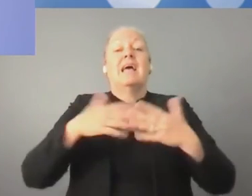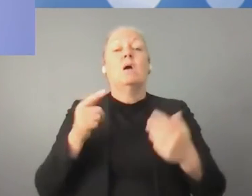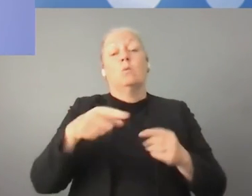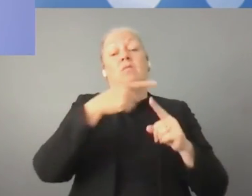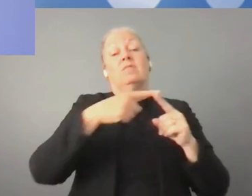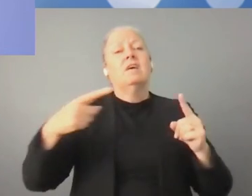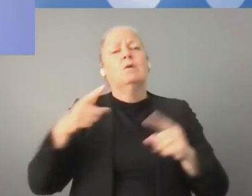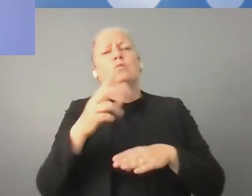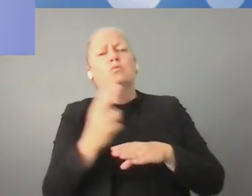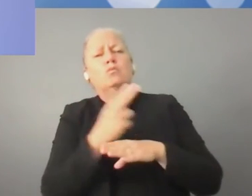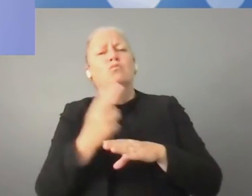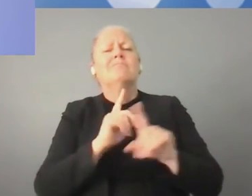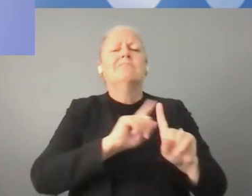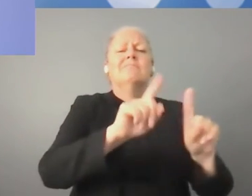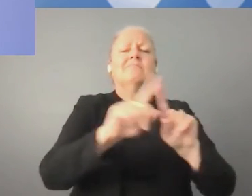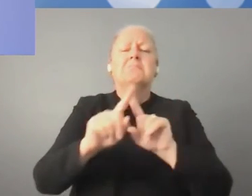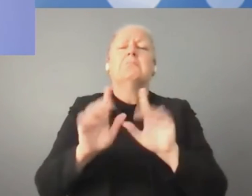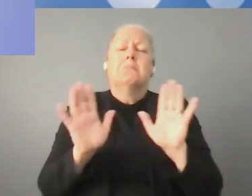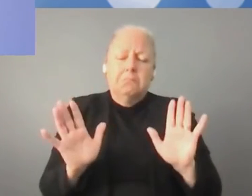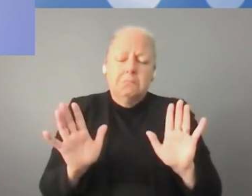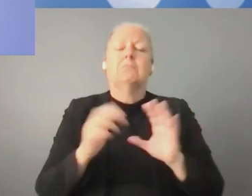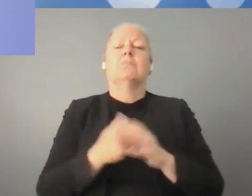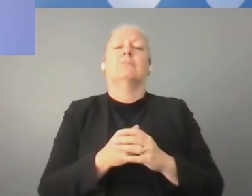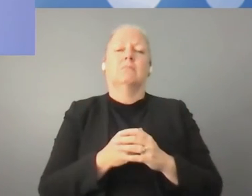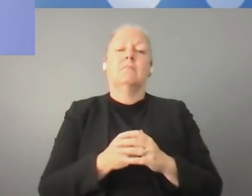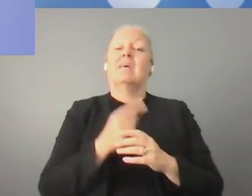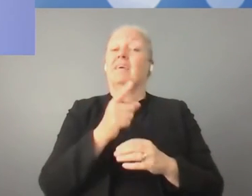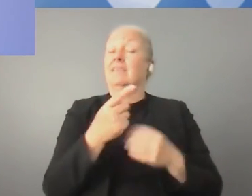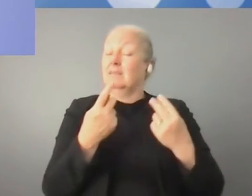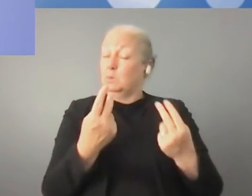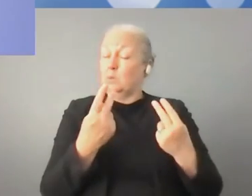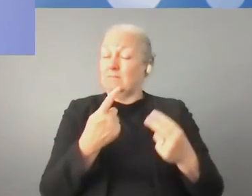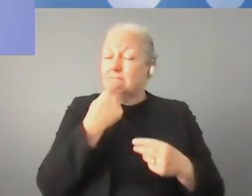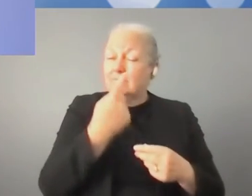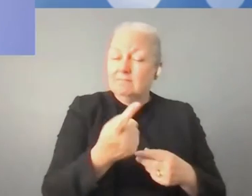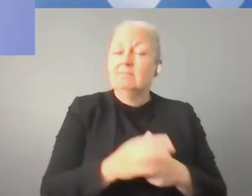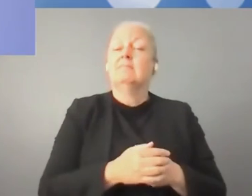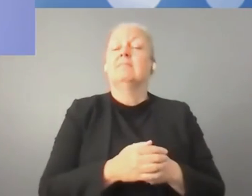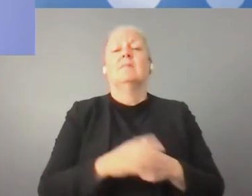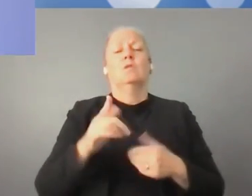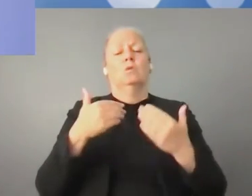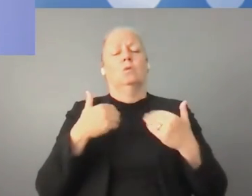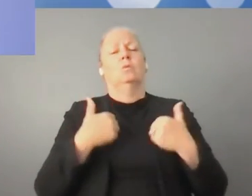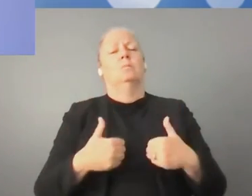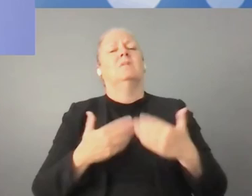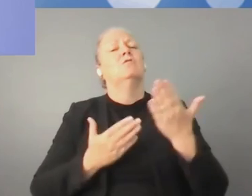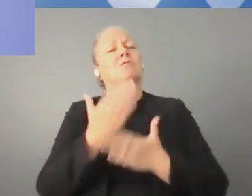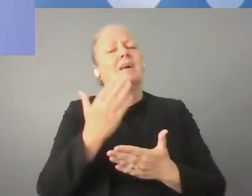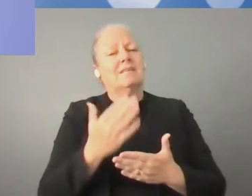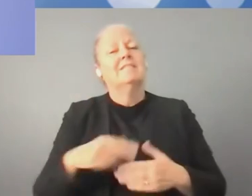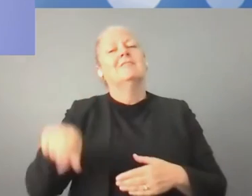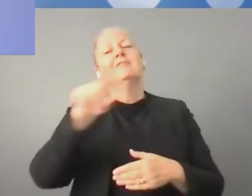and also, very importantly, the application of human rights we enjoy offline,